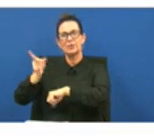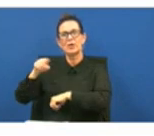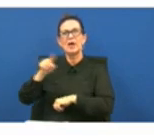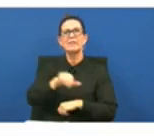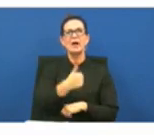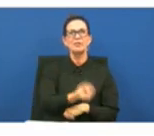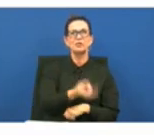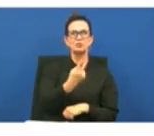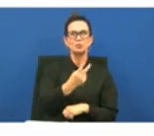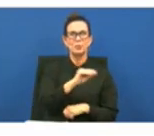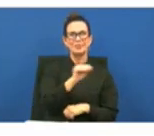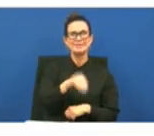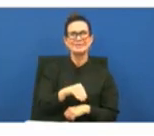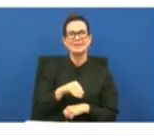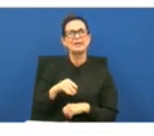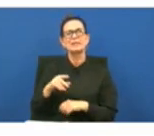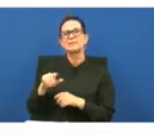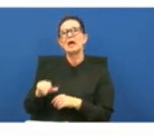percent are other next